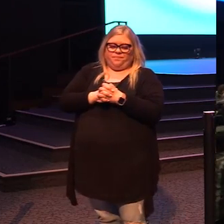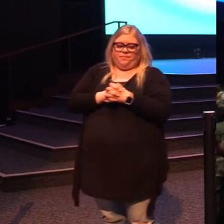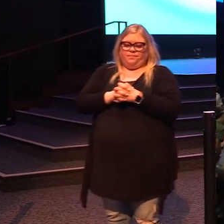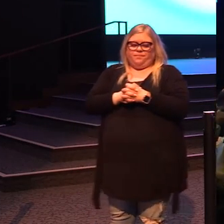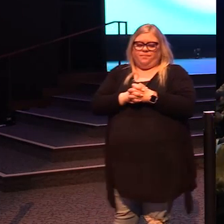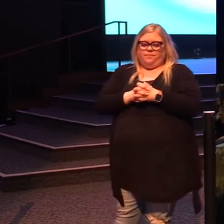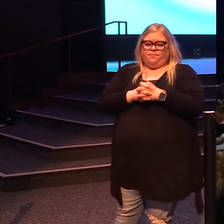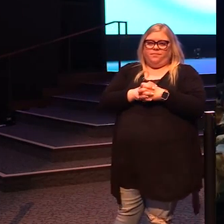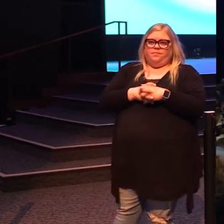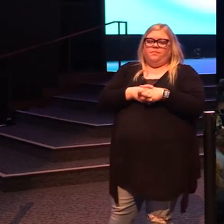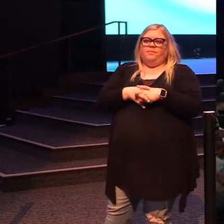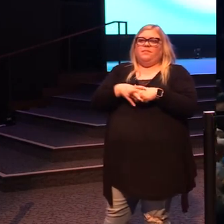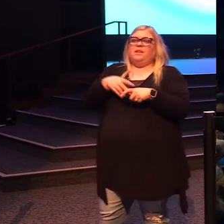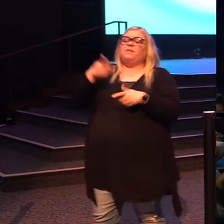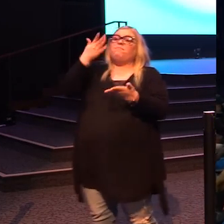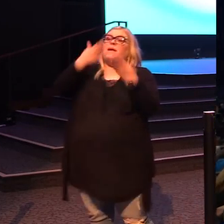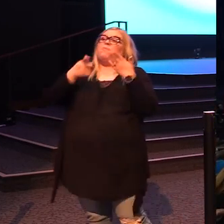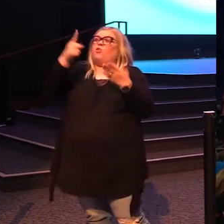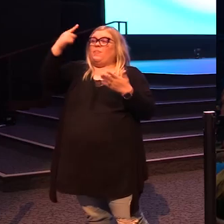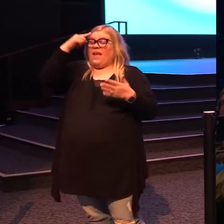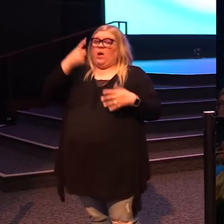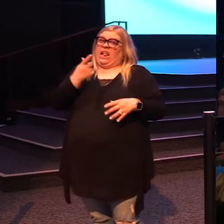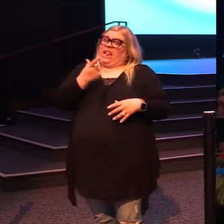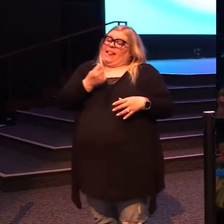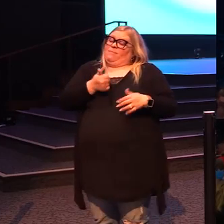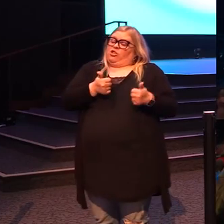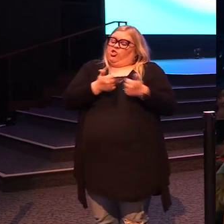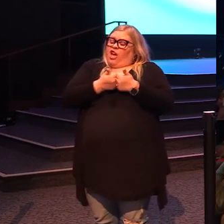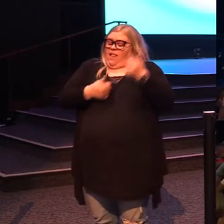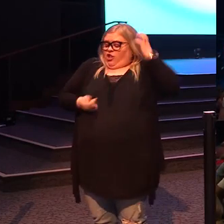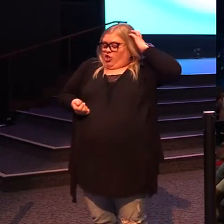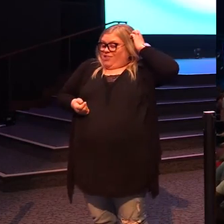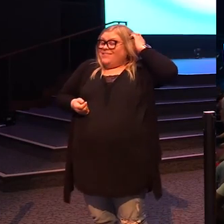You might say, well, this is a little challenging. Yes, it is.